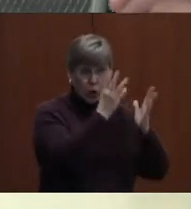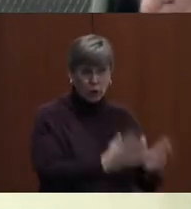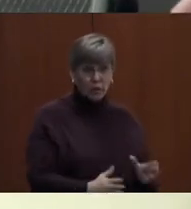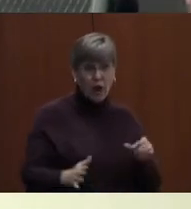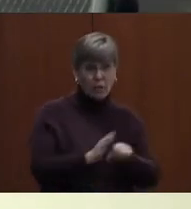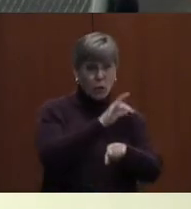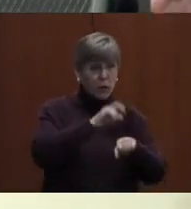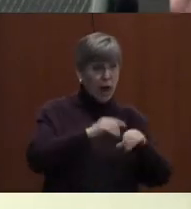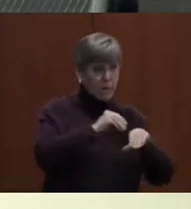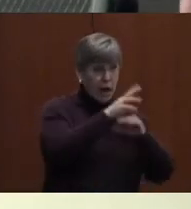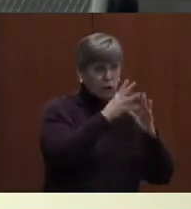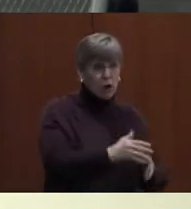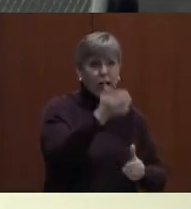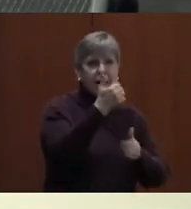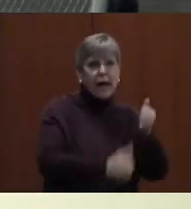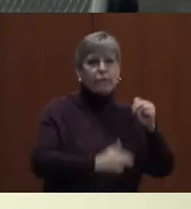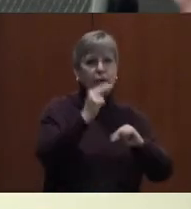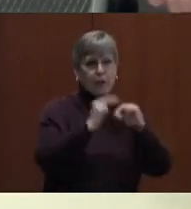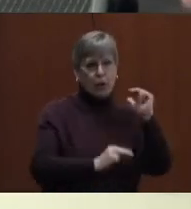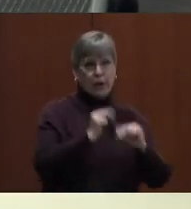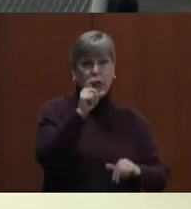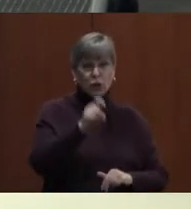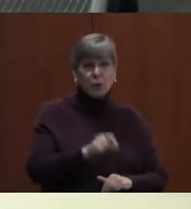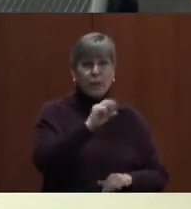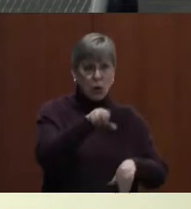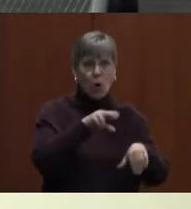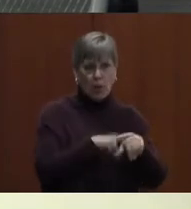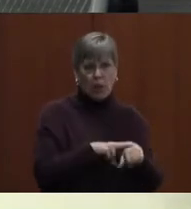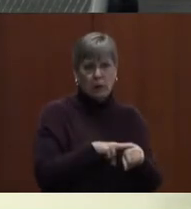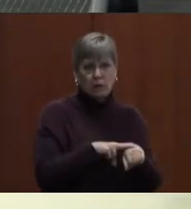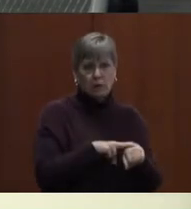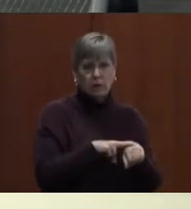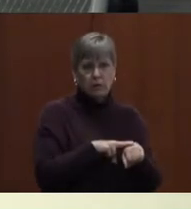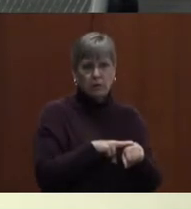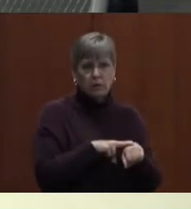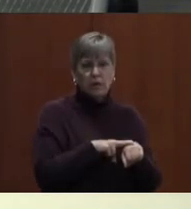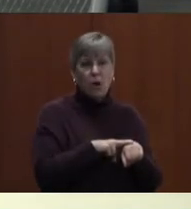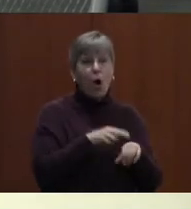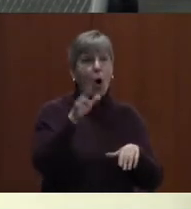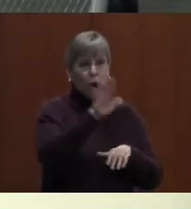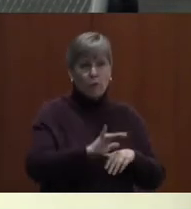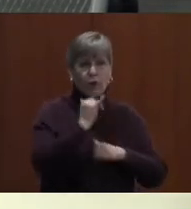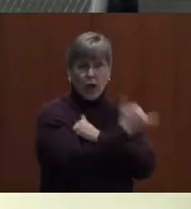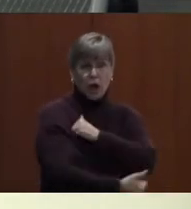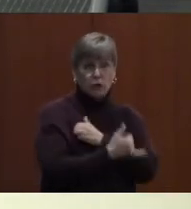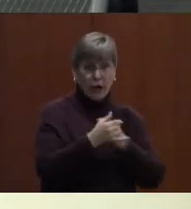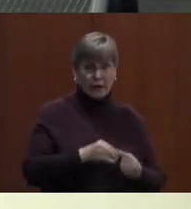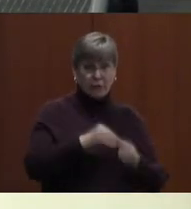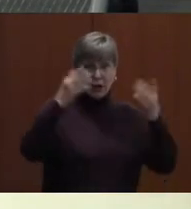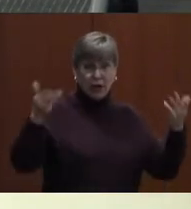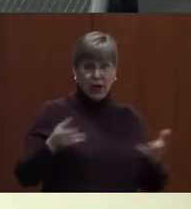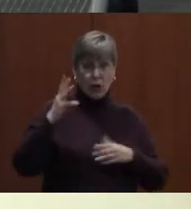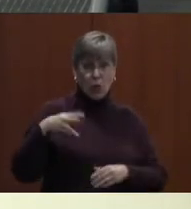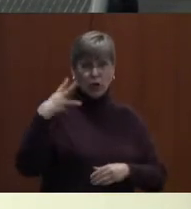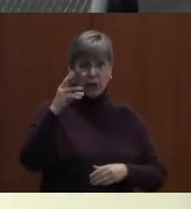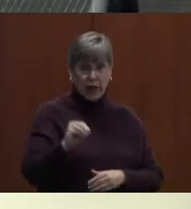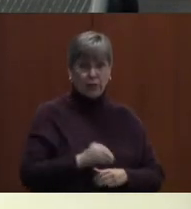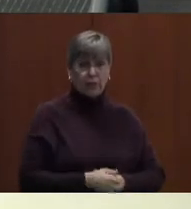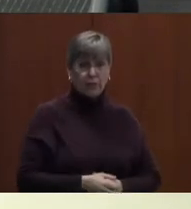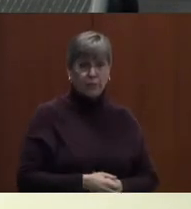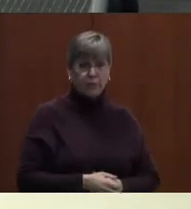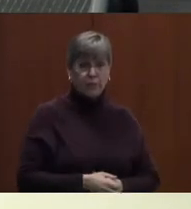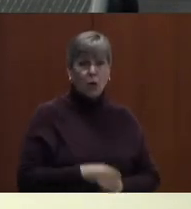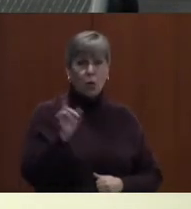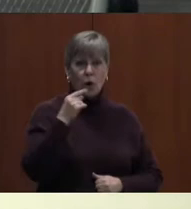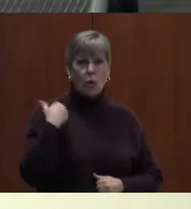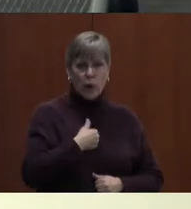full-time counselor in every building should be the norm nationwide, especially here in Washington County where